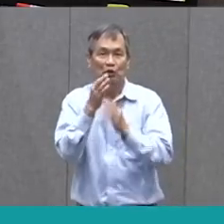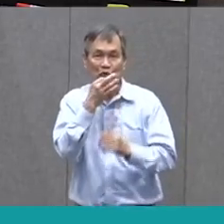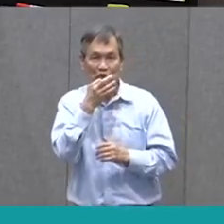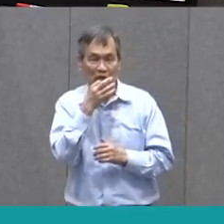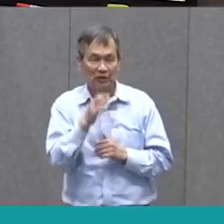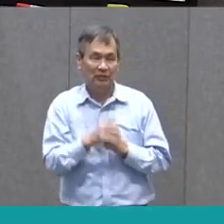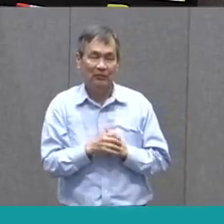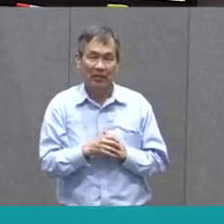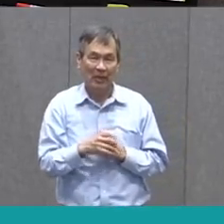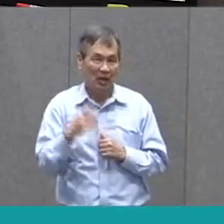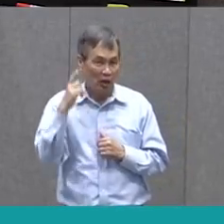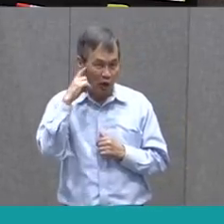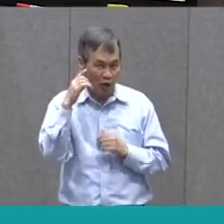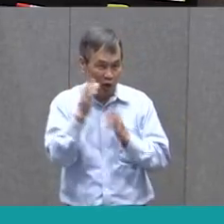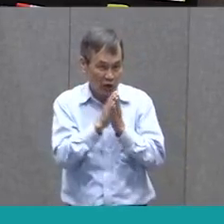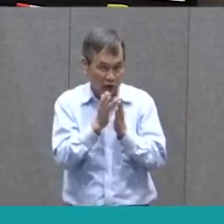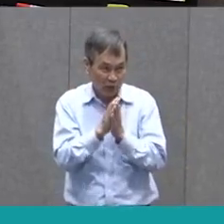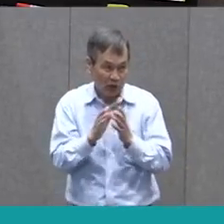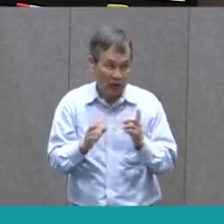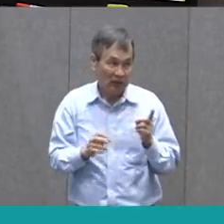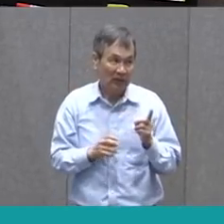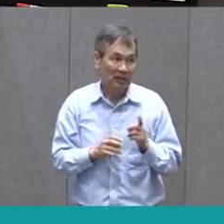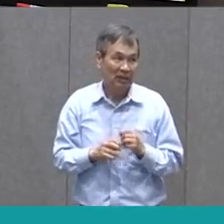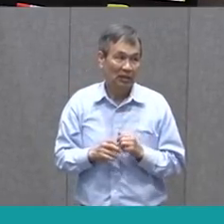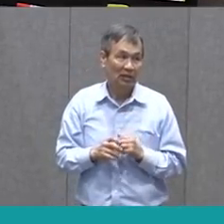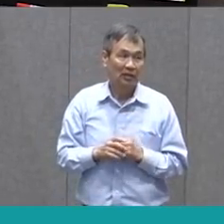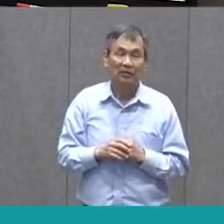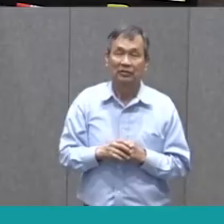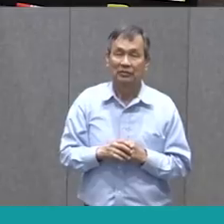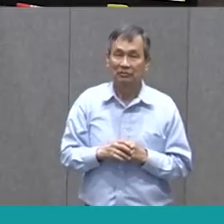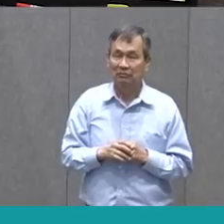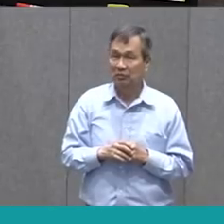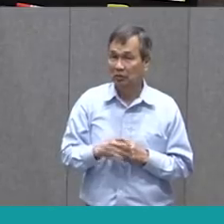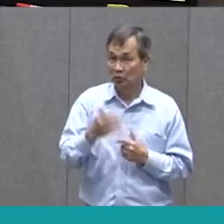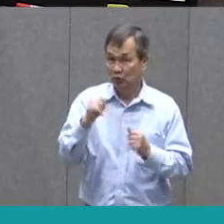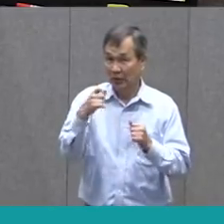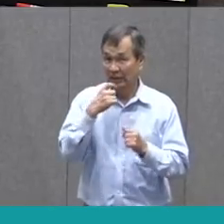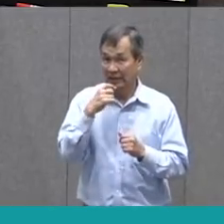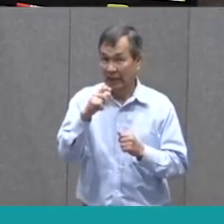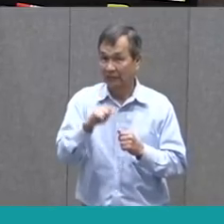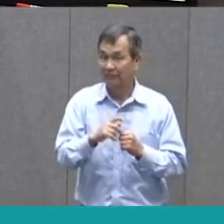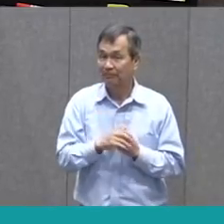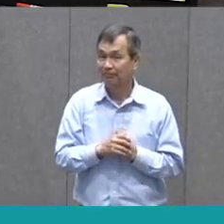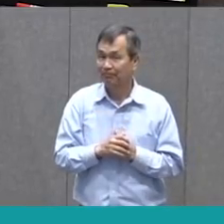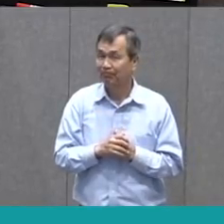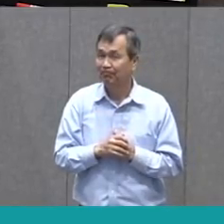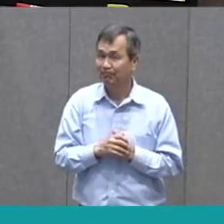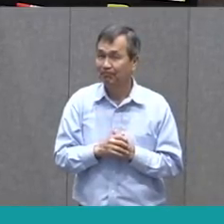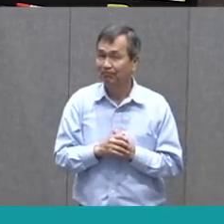And you may have heard it before, you may have not. I'm gonna hold it up for a moment, and I'm let you try attacking it. Hmm.